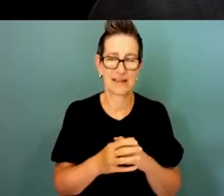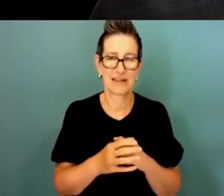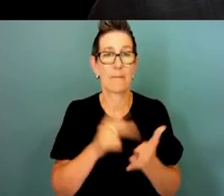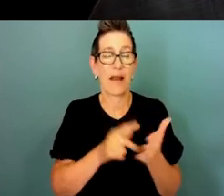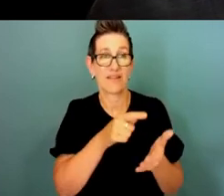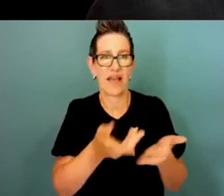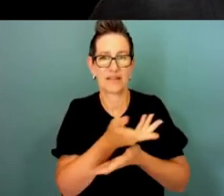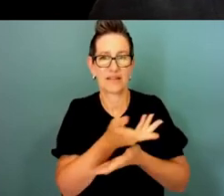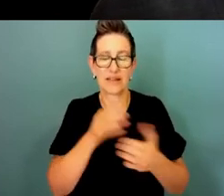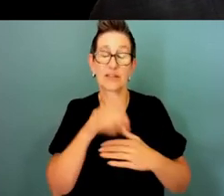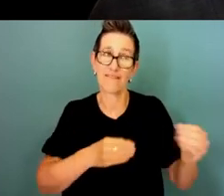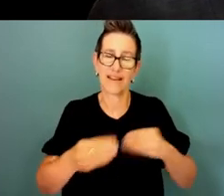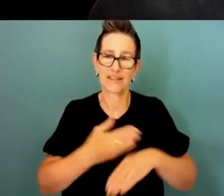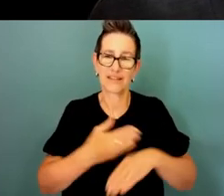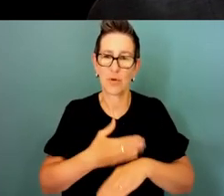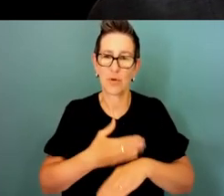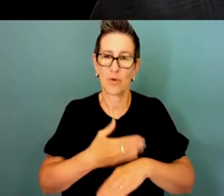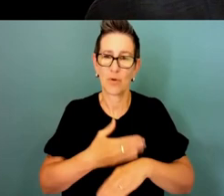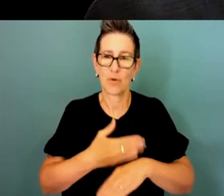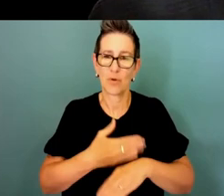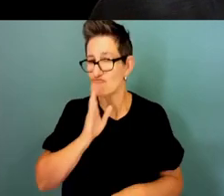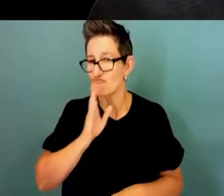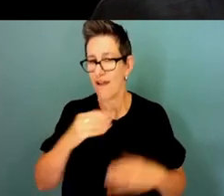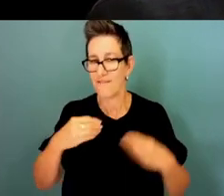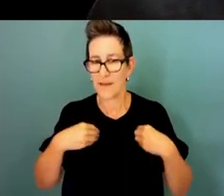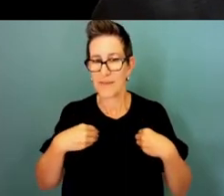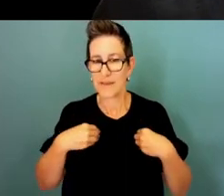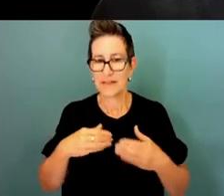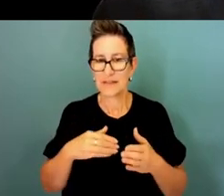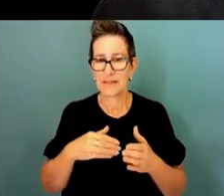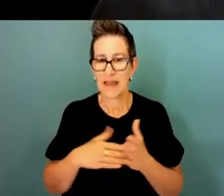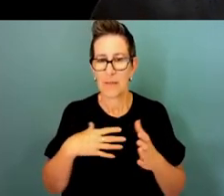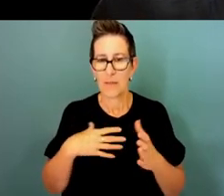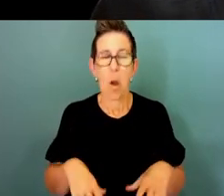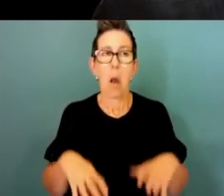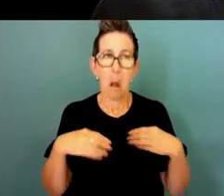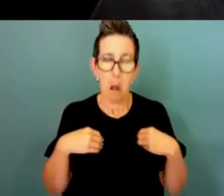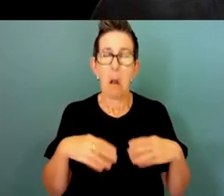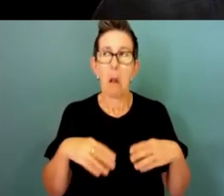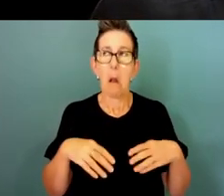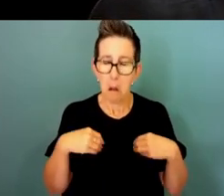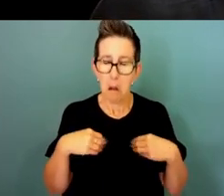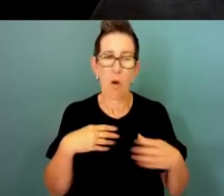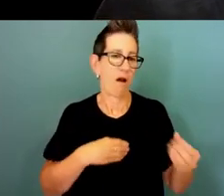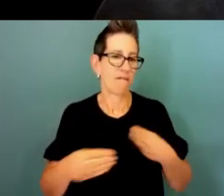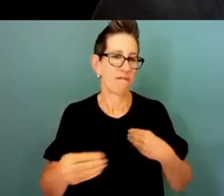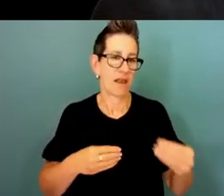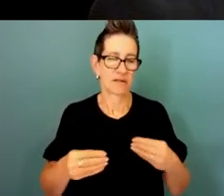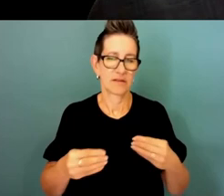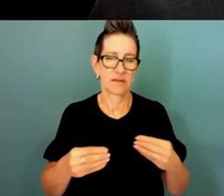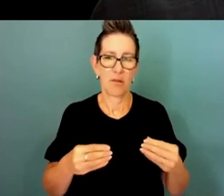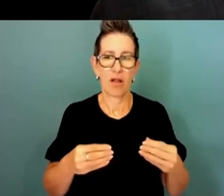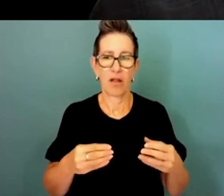around flexible work because the private sector is grappling with that as is all public sectors are grappling with it